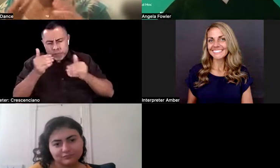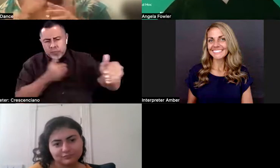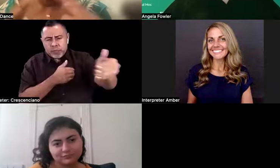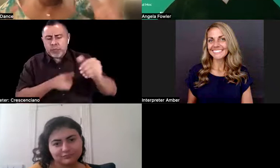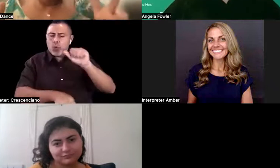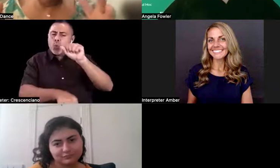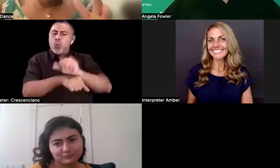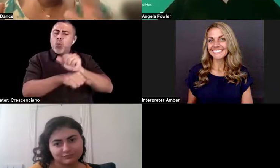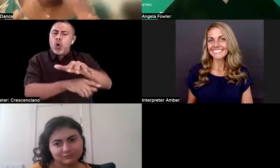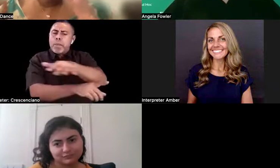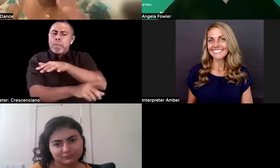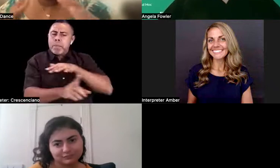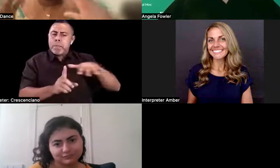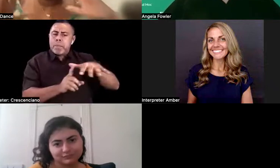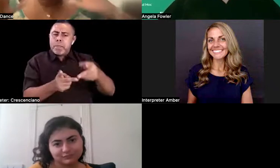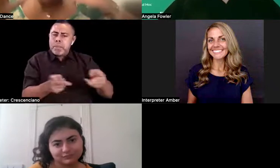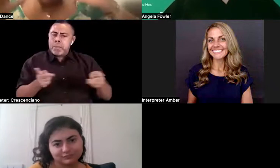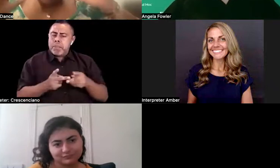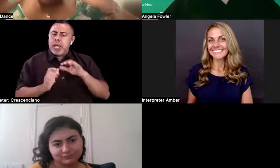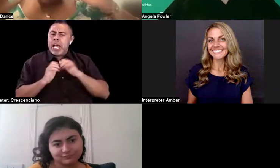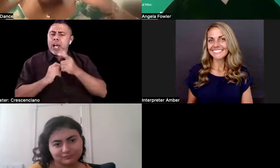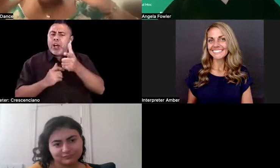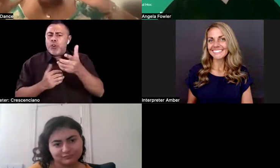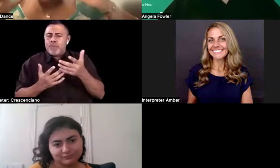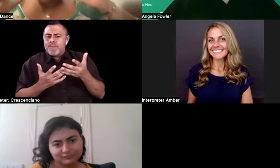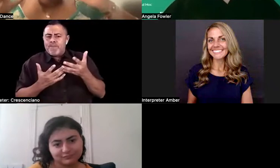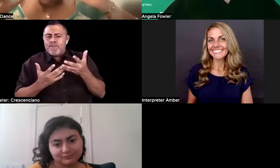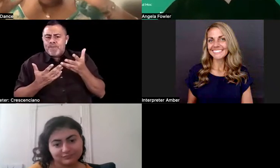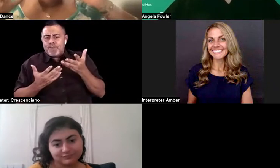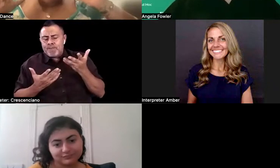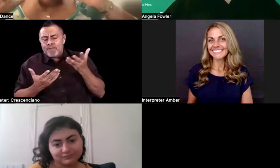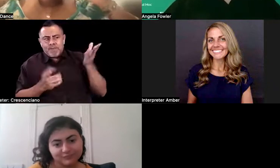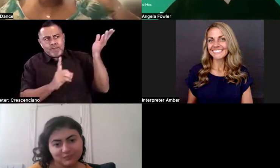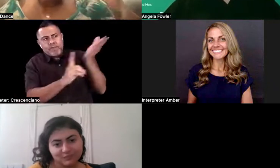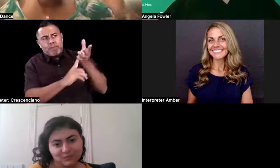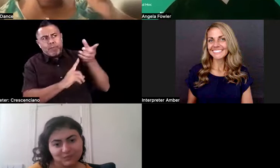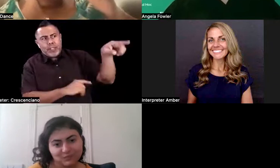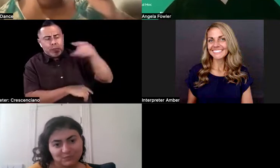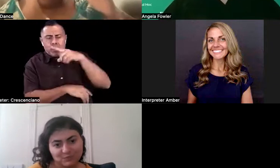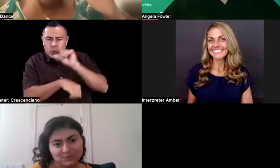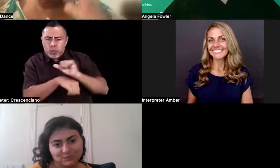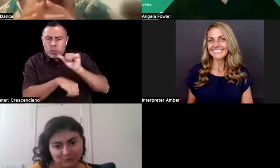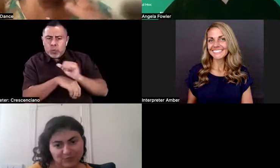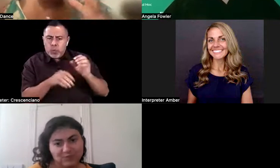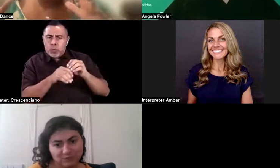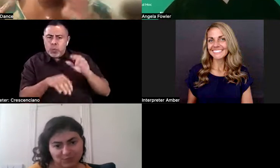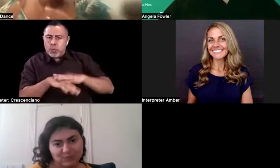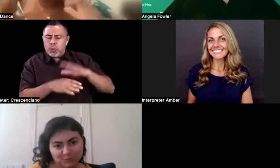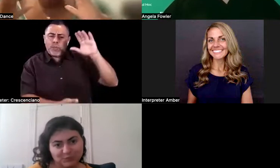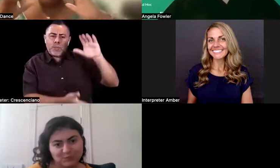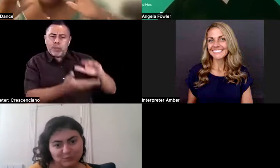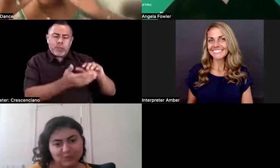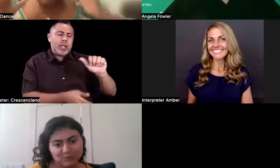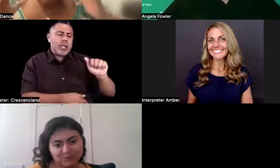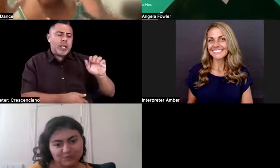feel like we can talk about ableism from one lens, or we can talk about, I don't know, disability pride. I feel like it's a whole nother conversation.